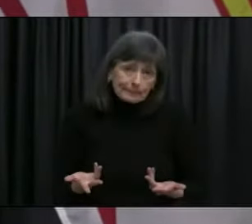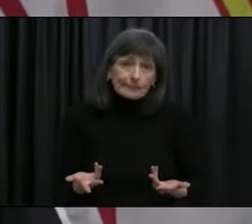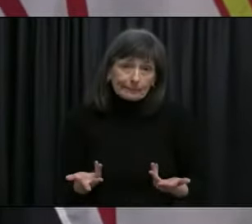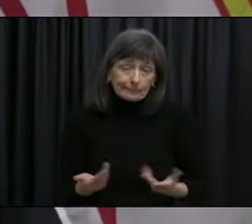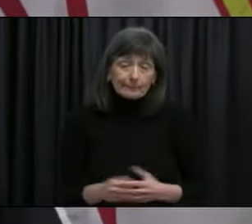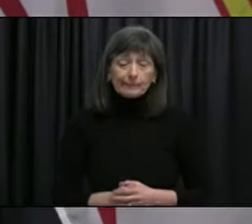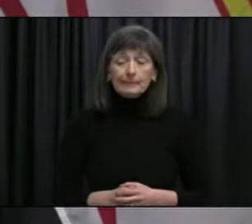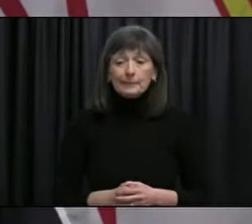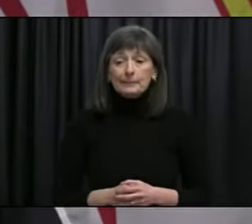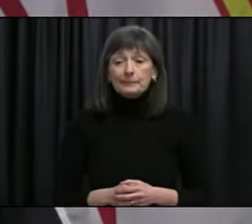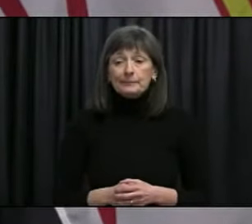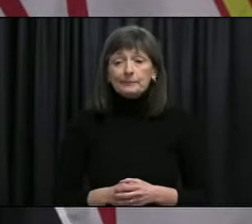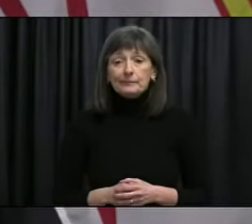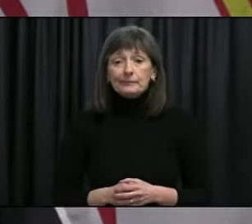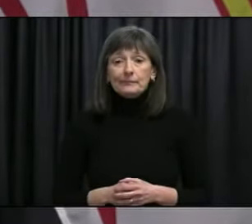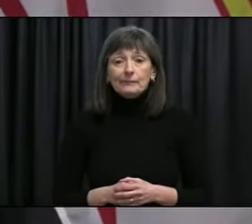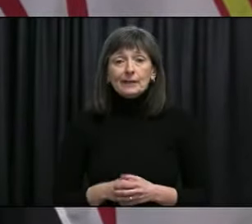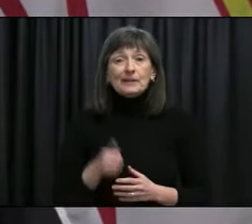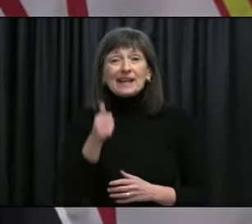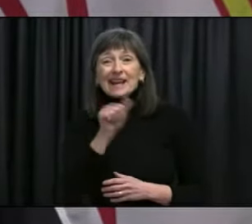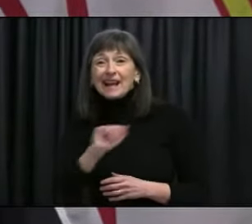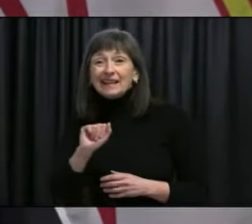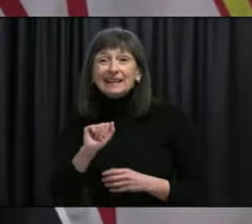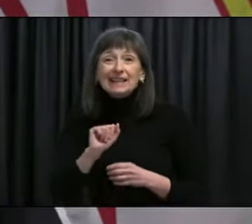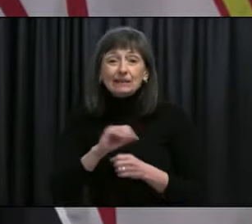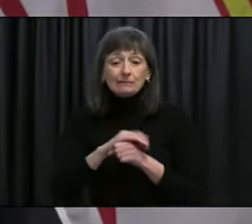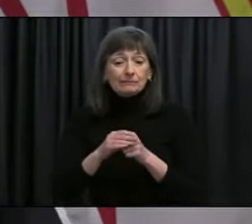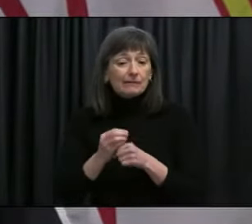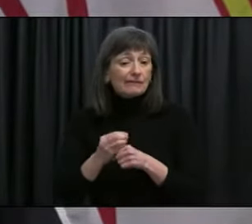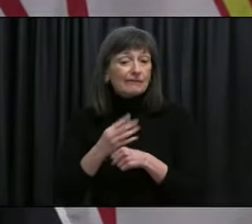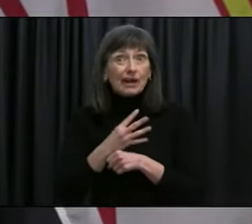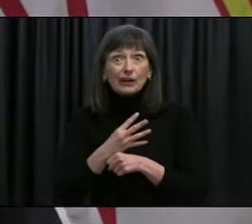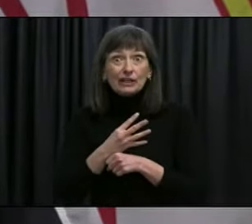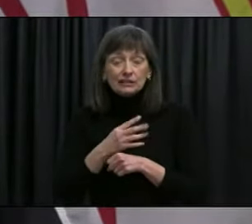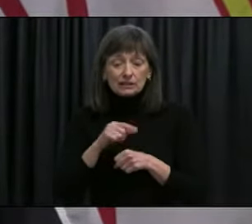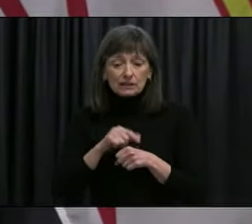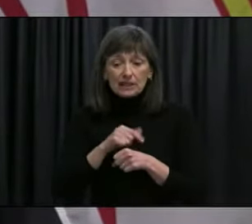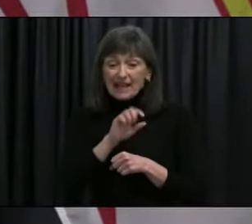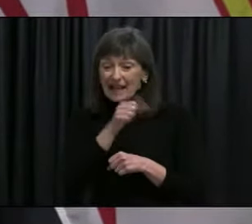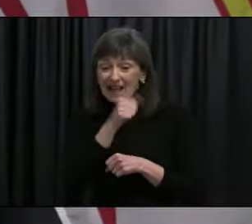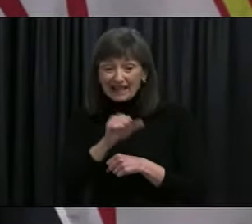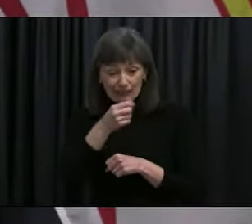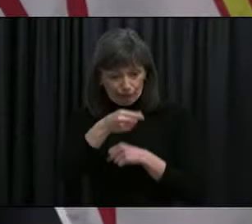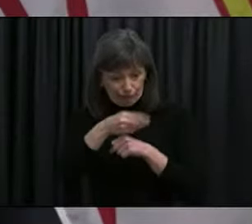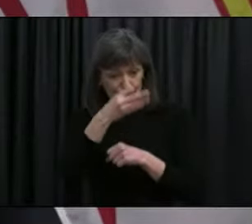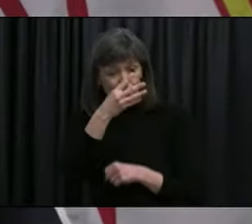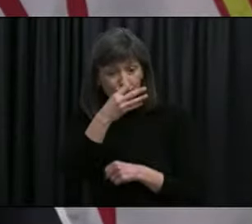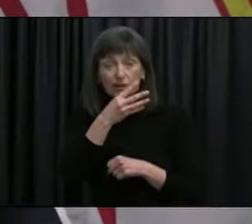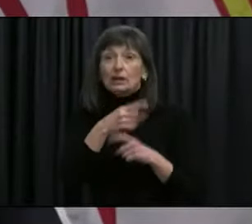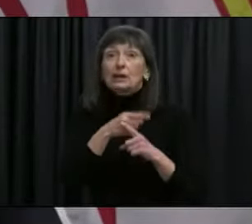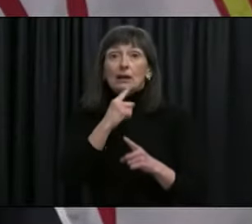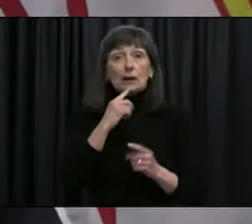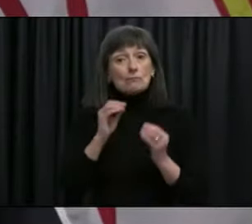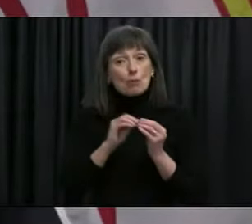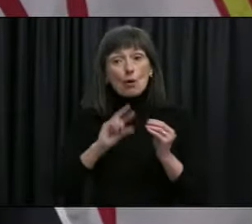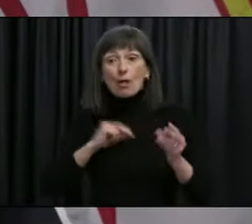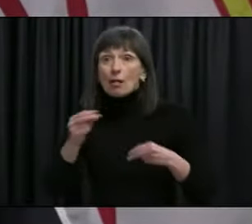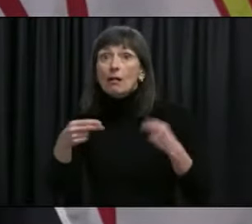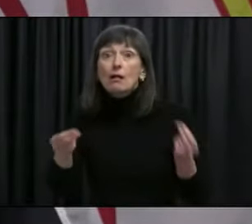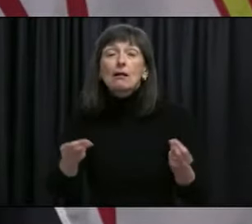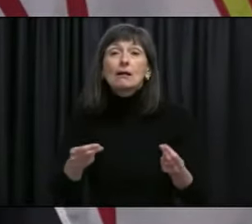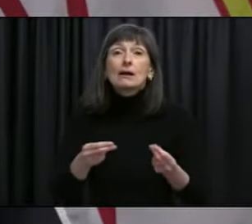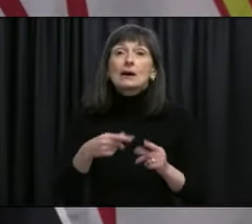that is, uh, more easily transmissible and especially this one, which has, you know, some vaccine, um, escape,